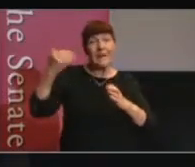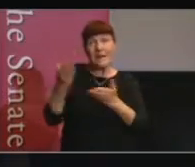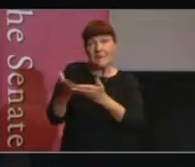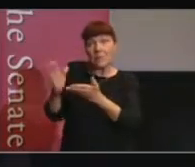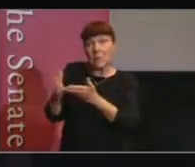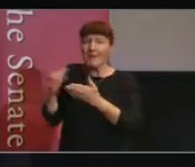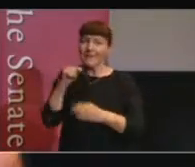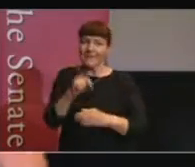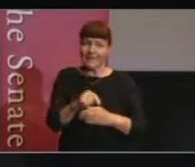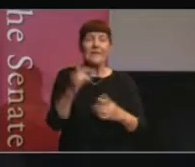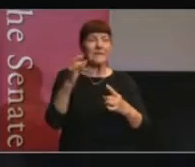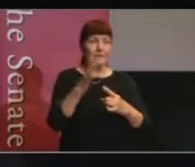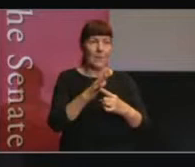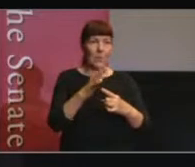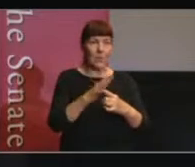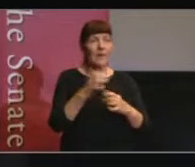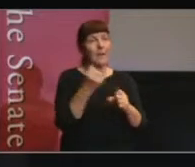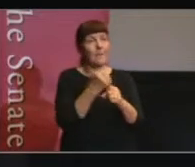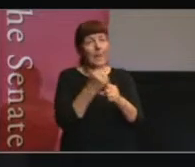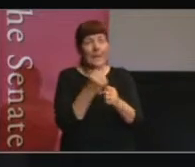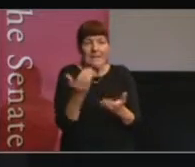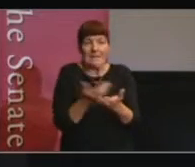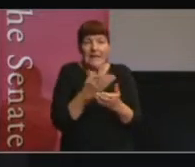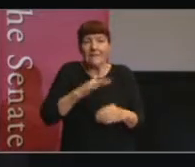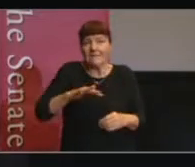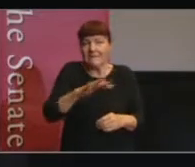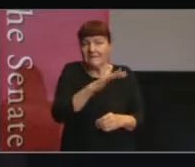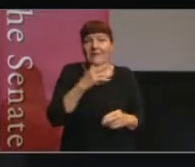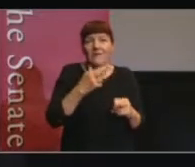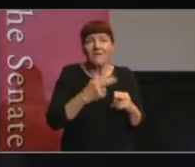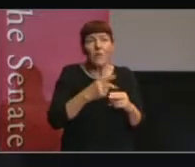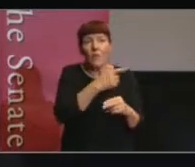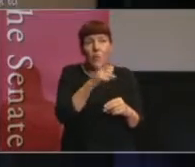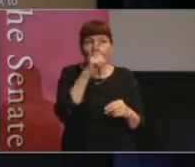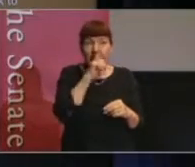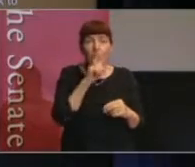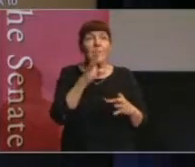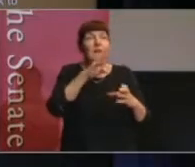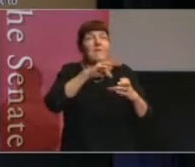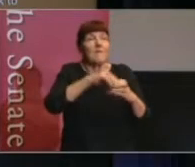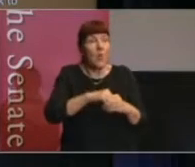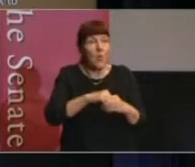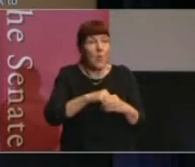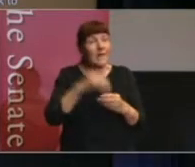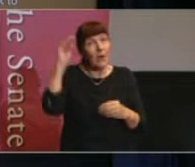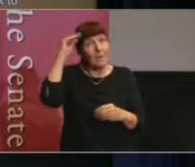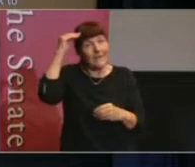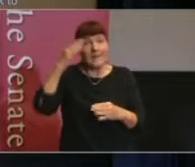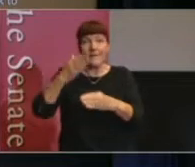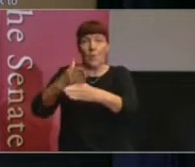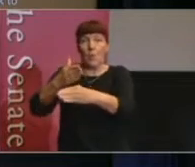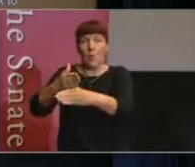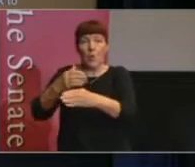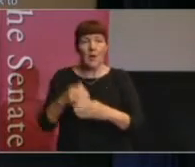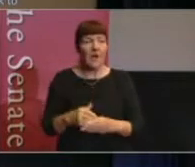important. And creating safe spaces for people to participate in the work of committees. By, instead of asking